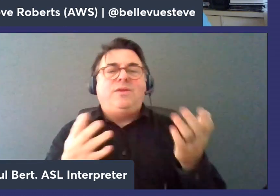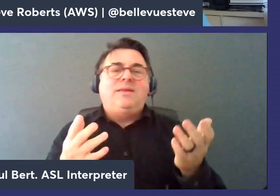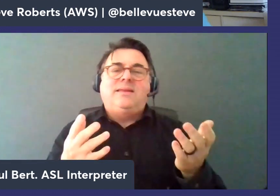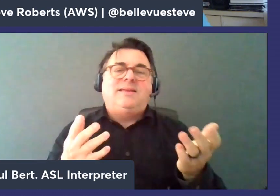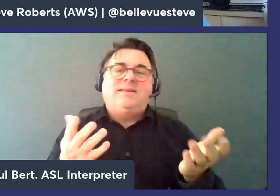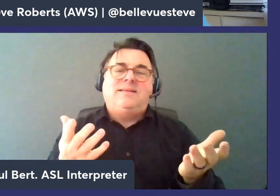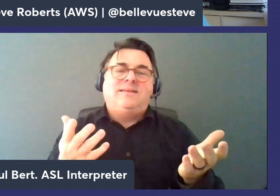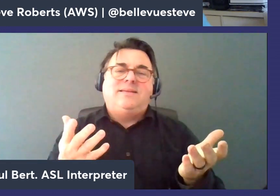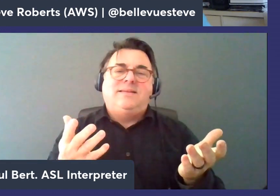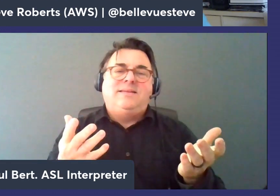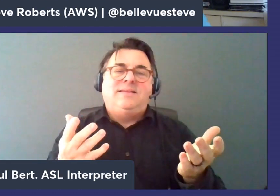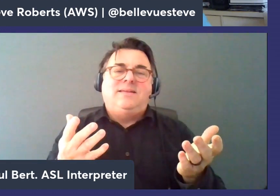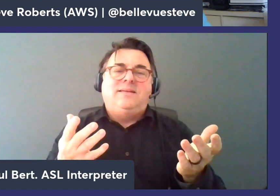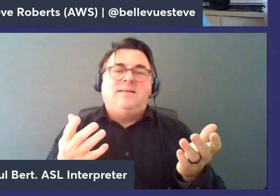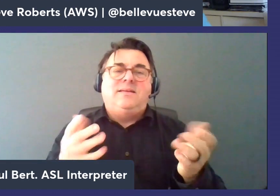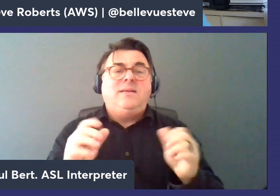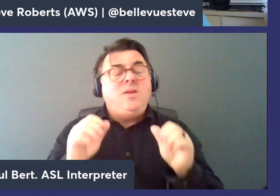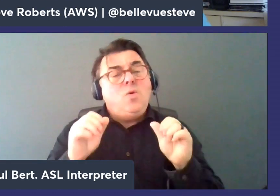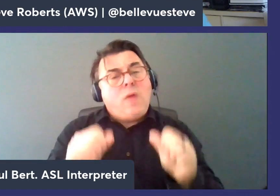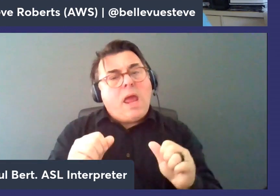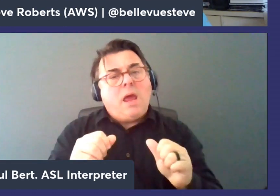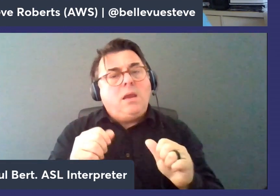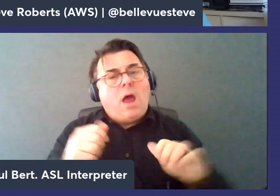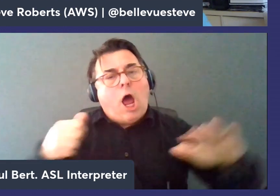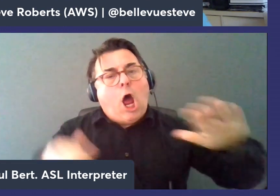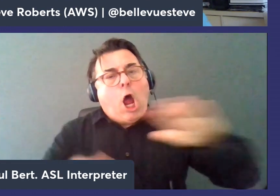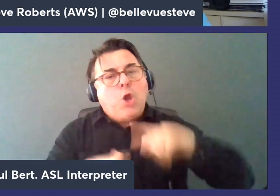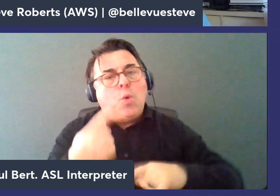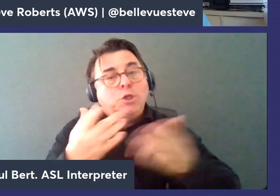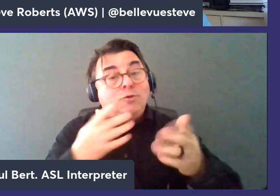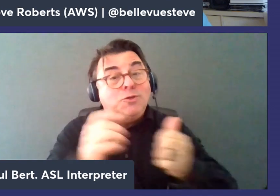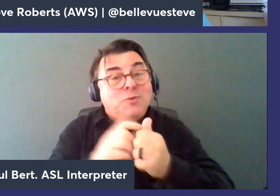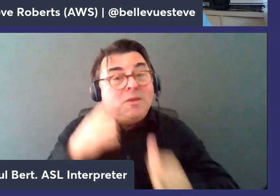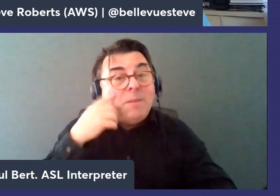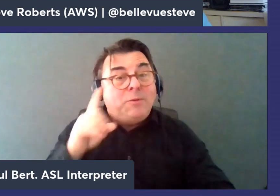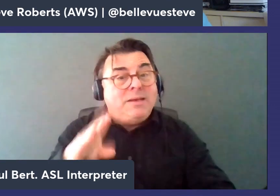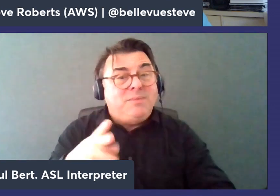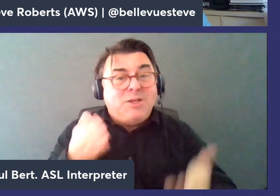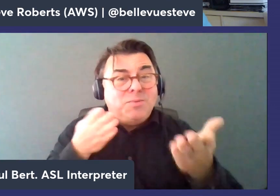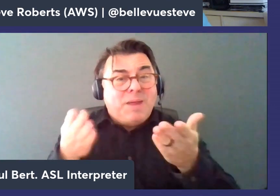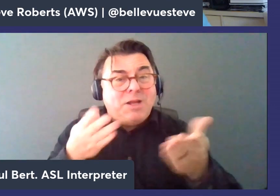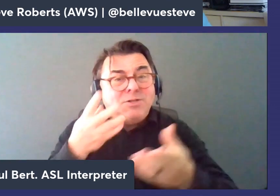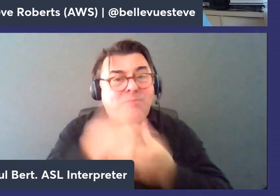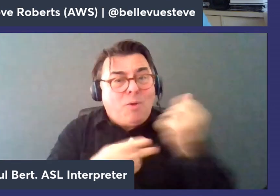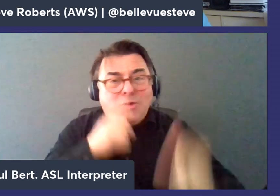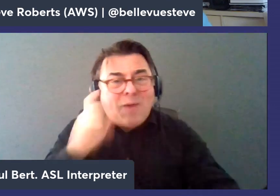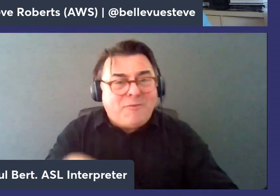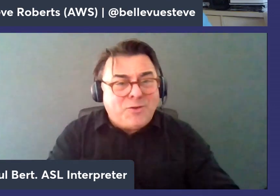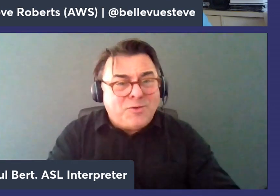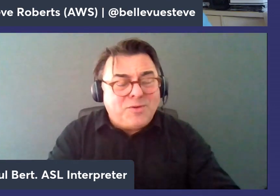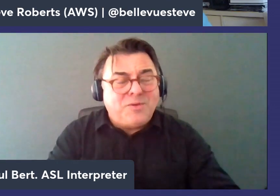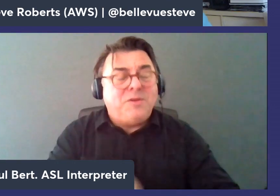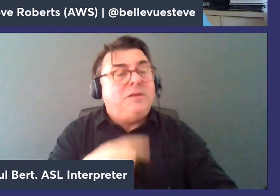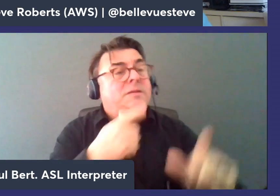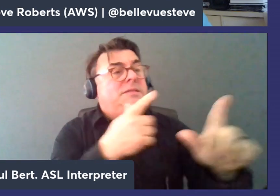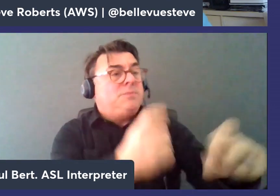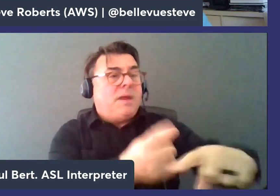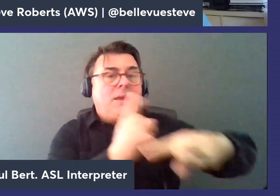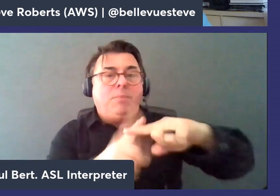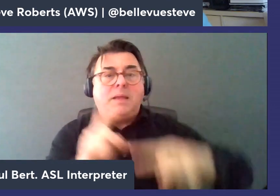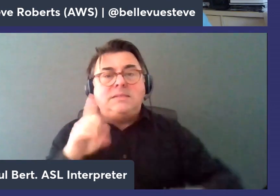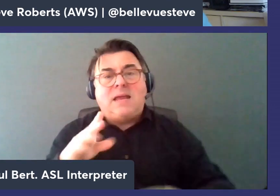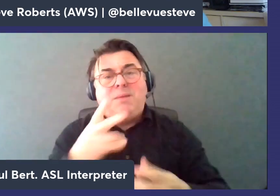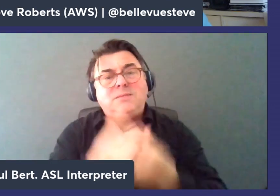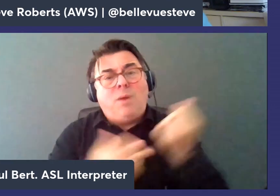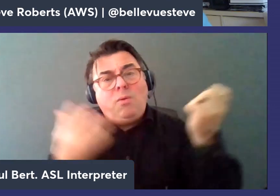manage that you could do that with one service with memory db and you don't need to manage two services you get the speed and you get the database great